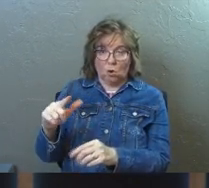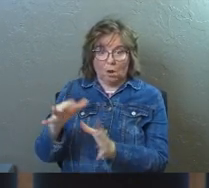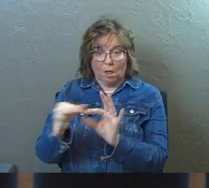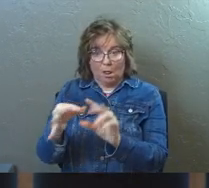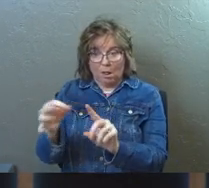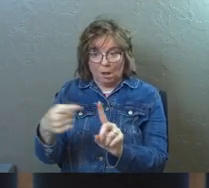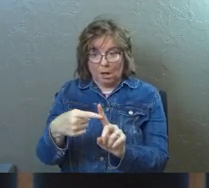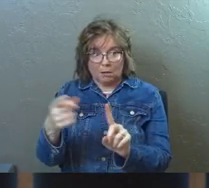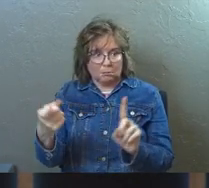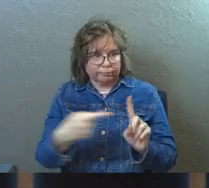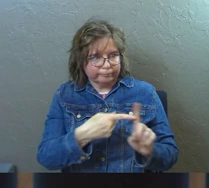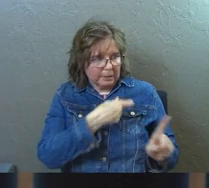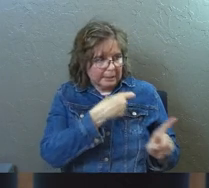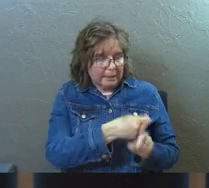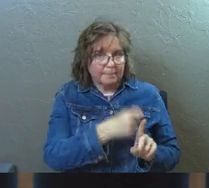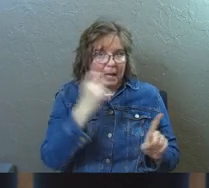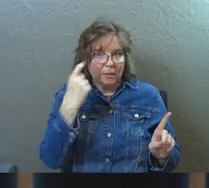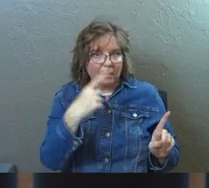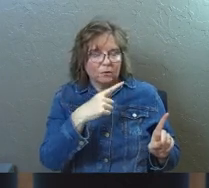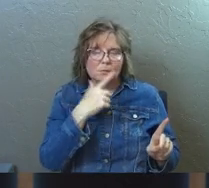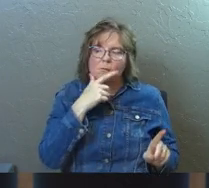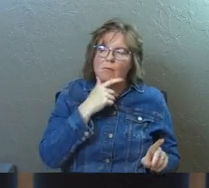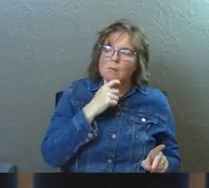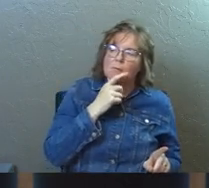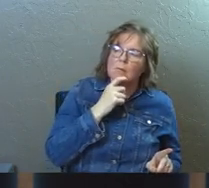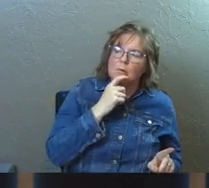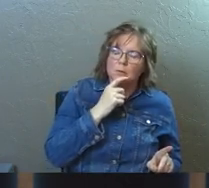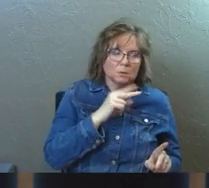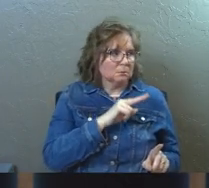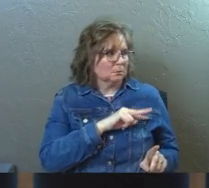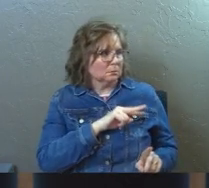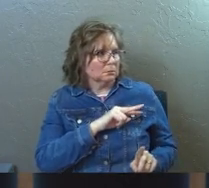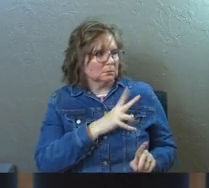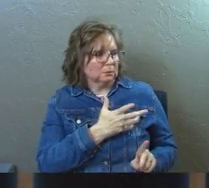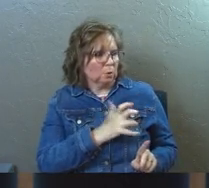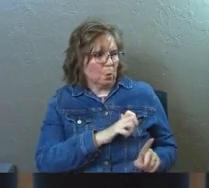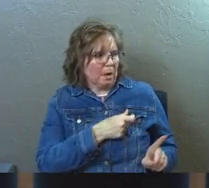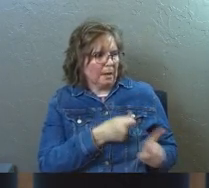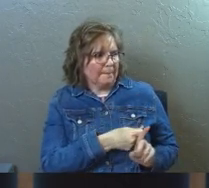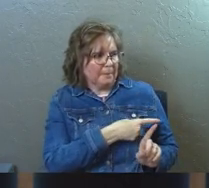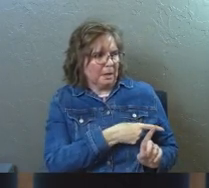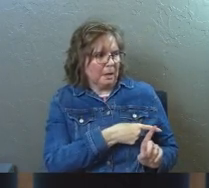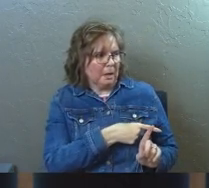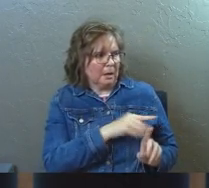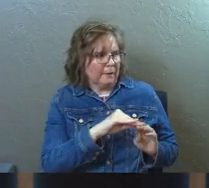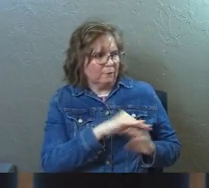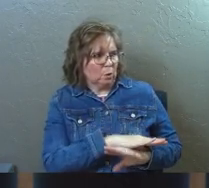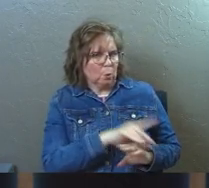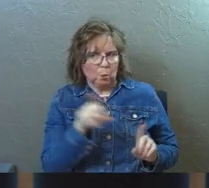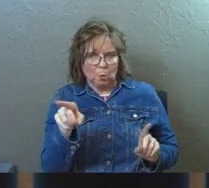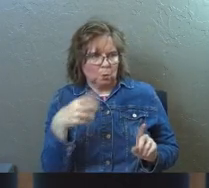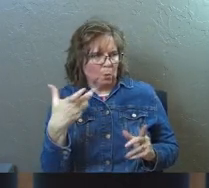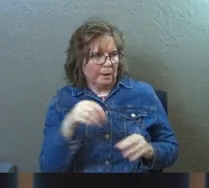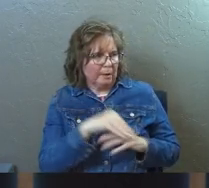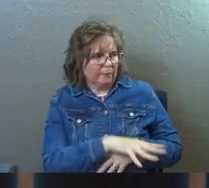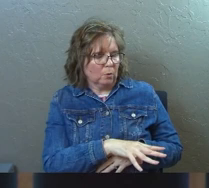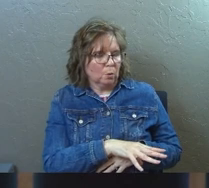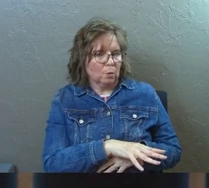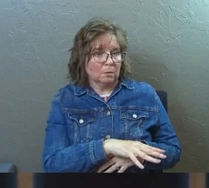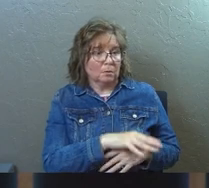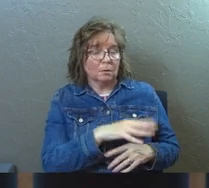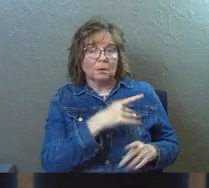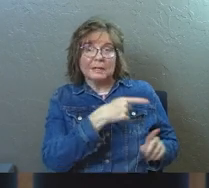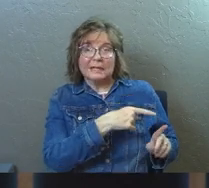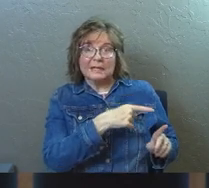He doesn't tell us, but read between the lines. He's got a man here of great influence politically. He's the governor of the whole city,